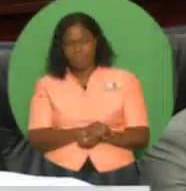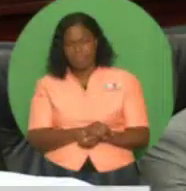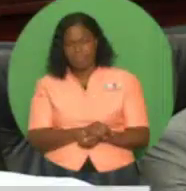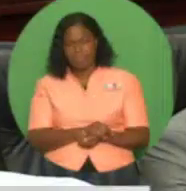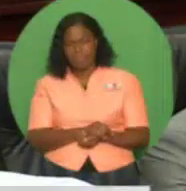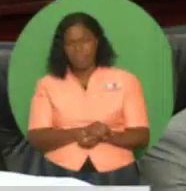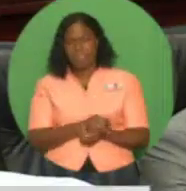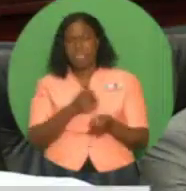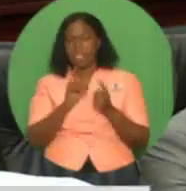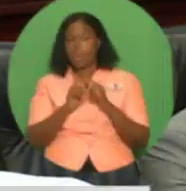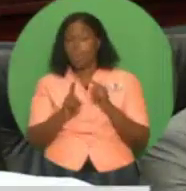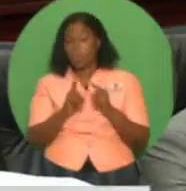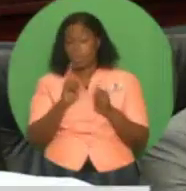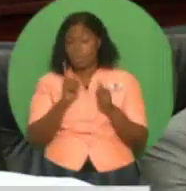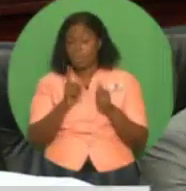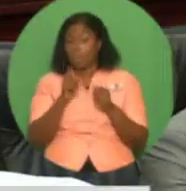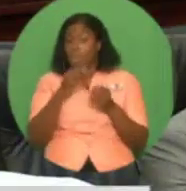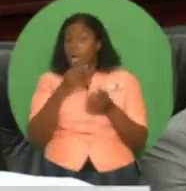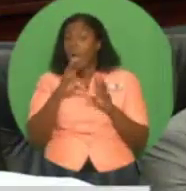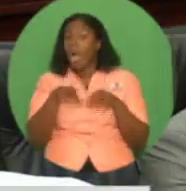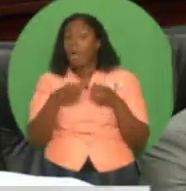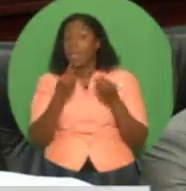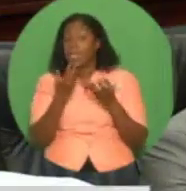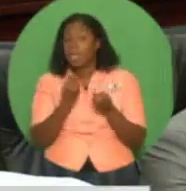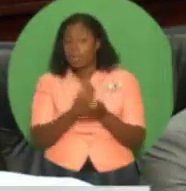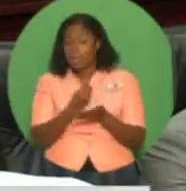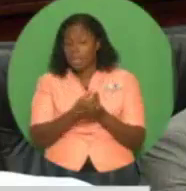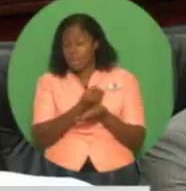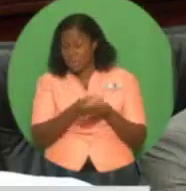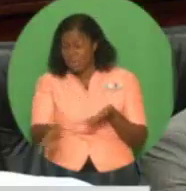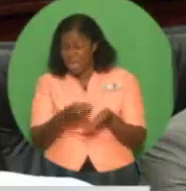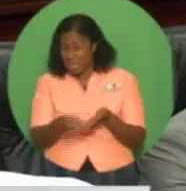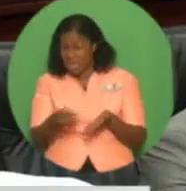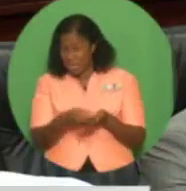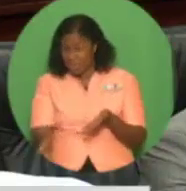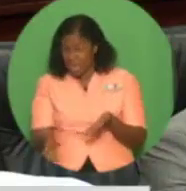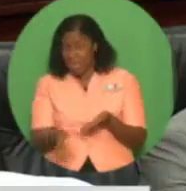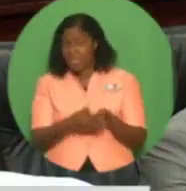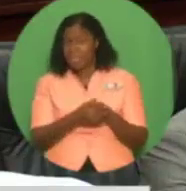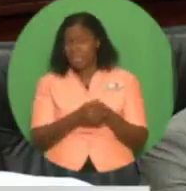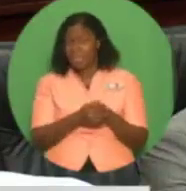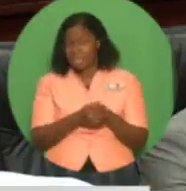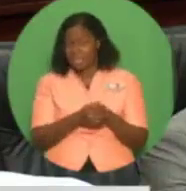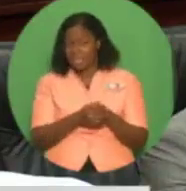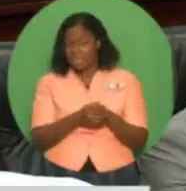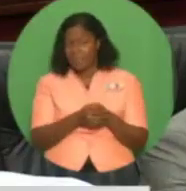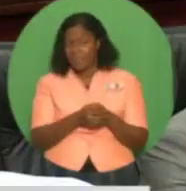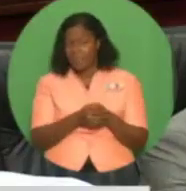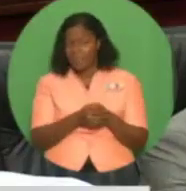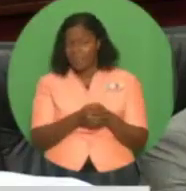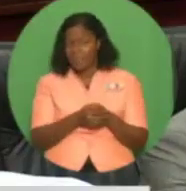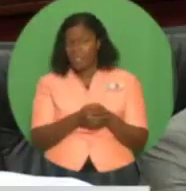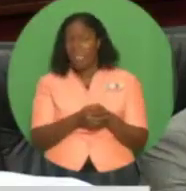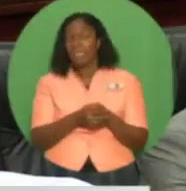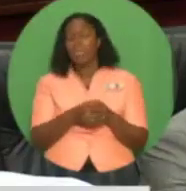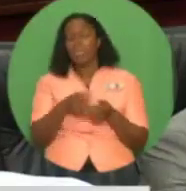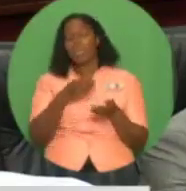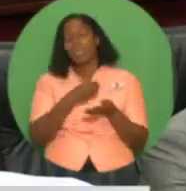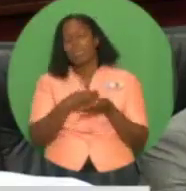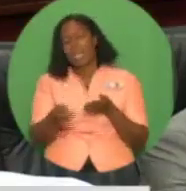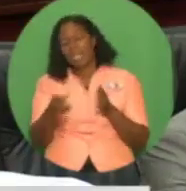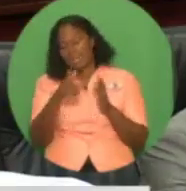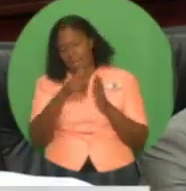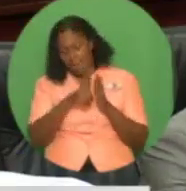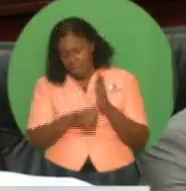expenditure of 62.839 billion achieved in 2014. This is a substantial reduction in expenditure